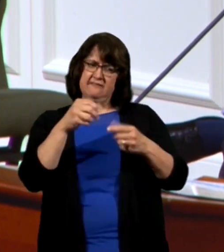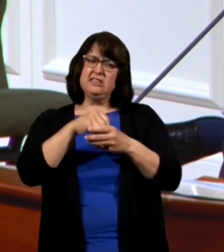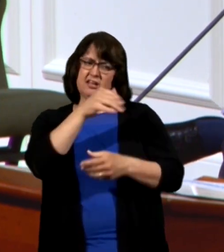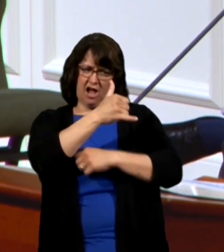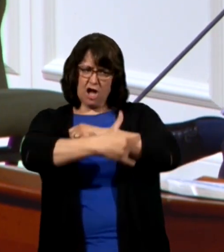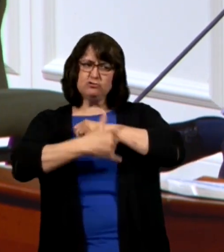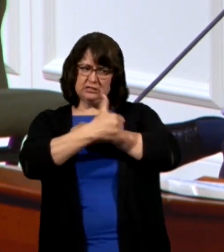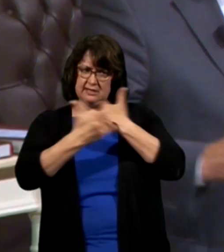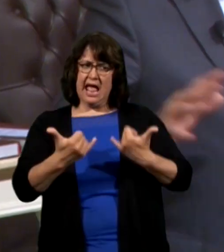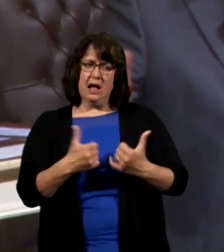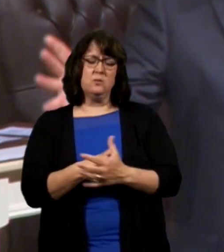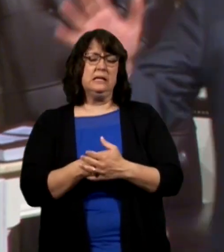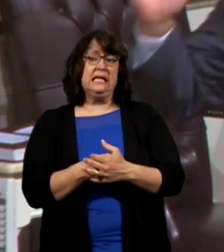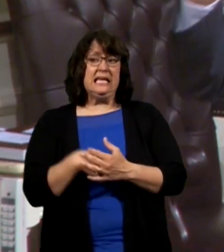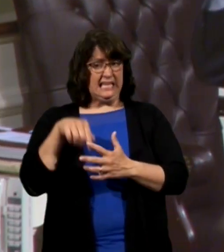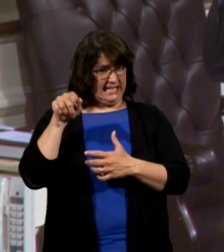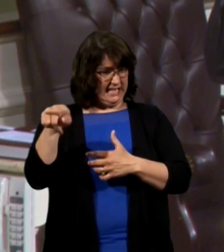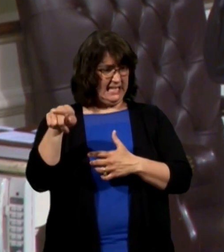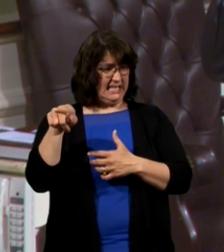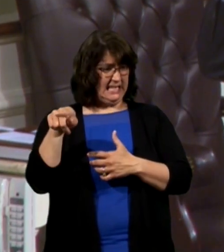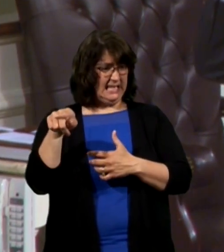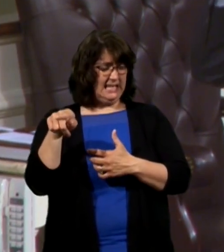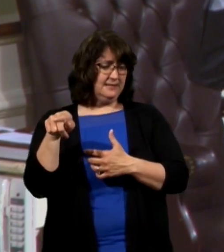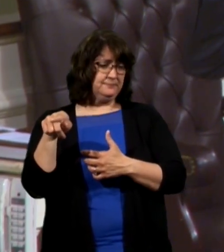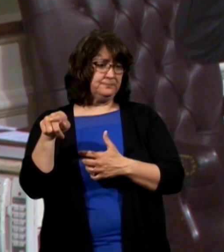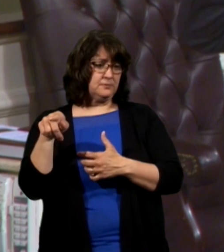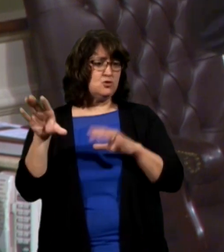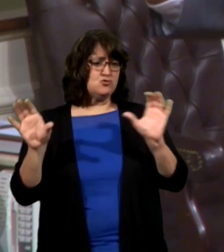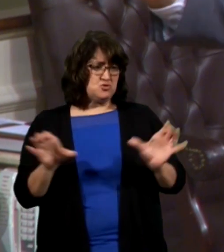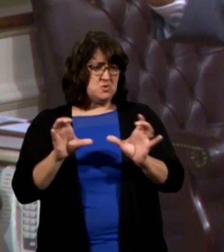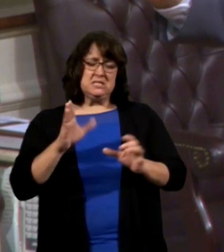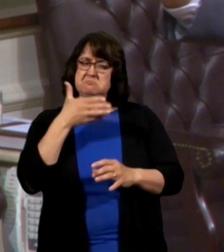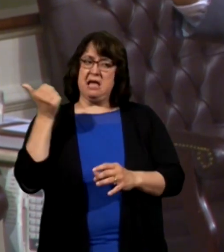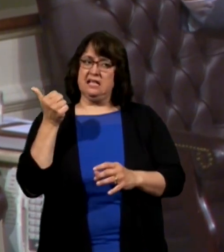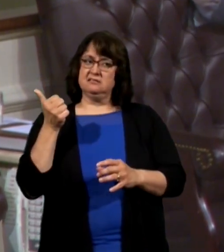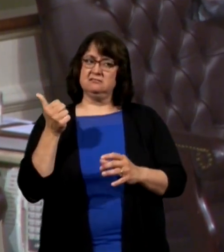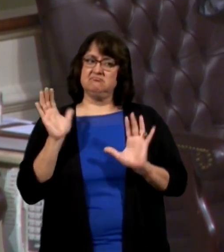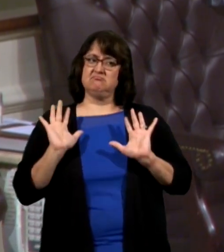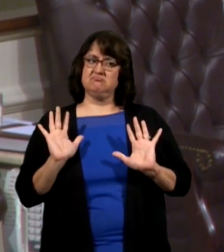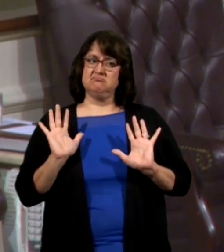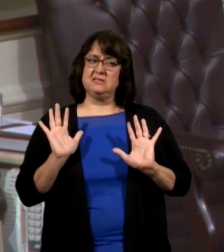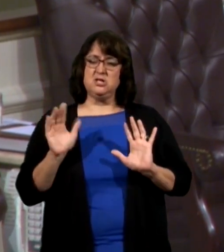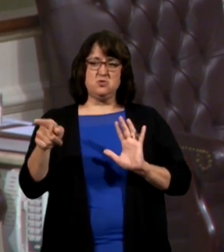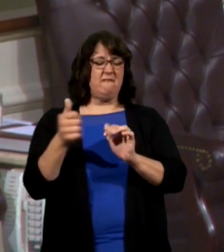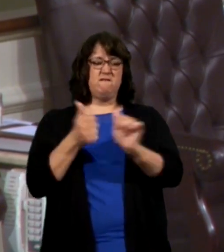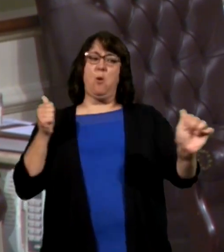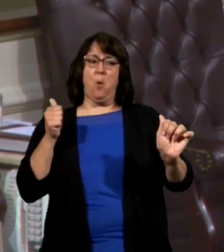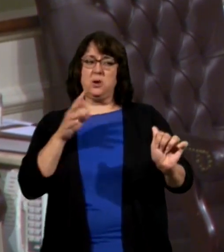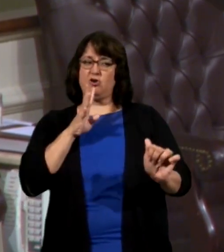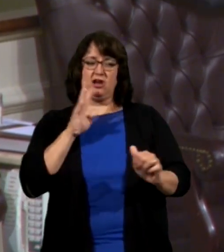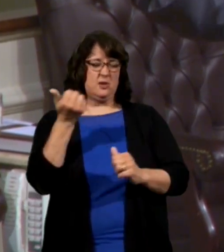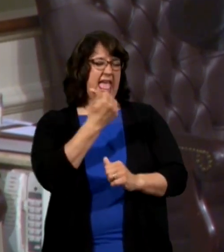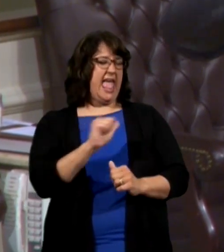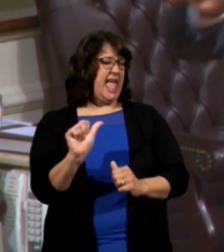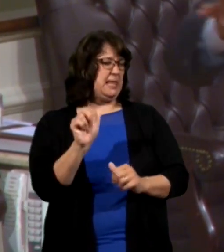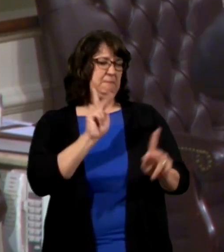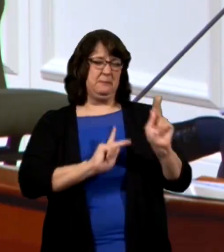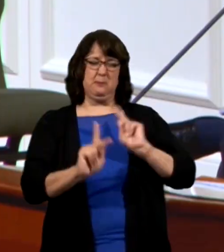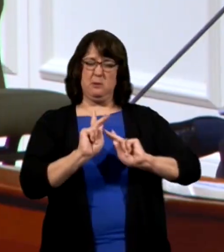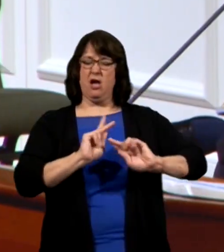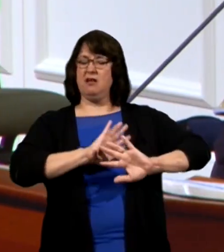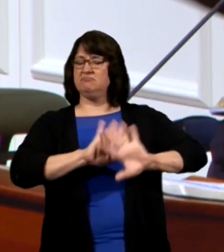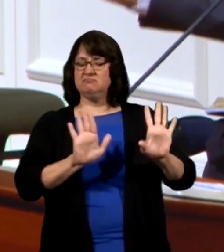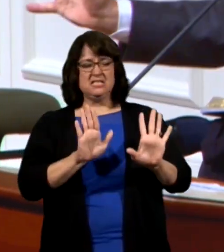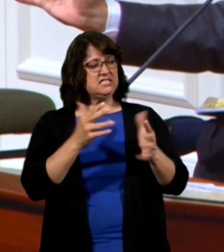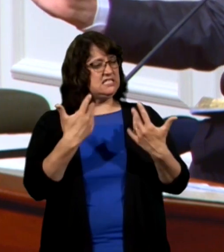and he is doing his best to avoid talking to any human